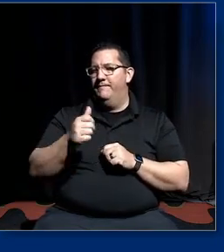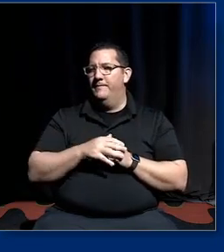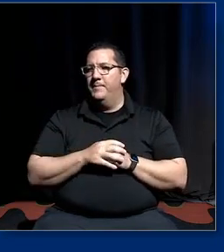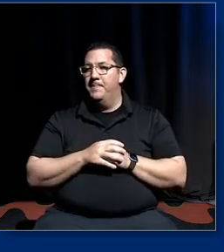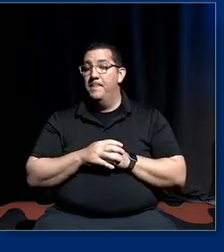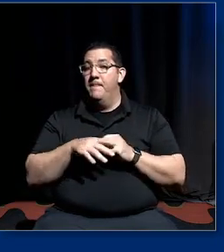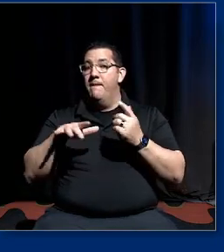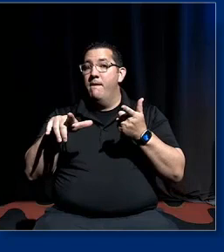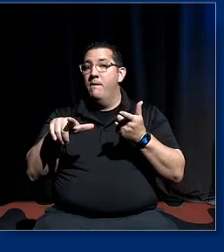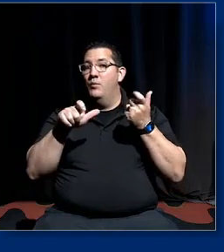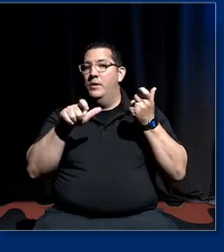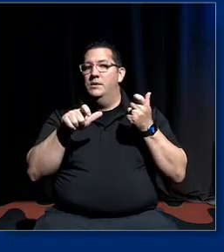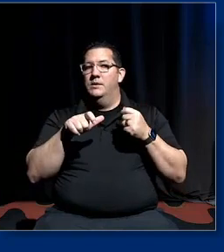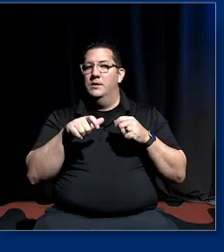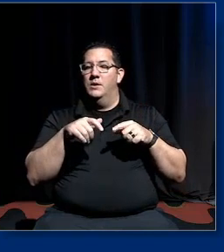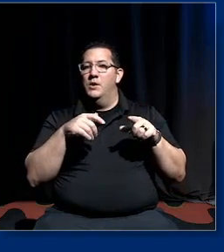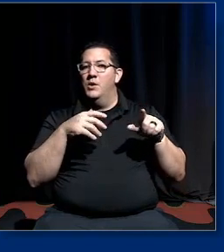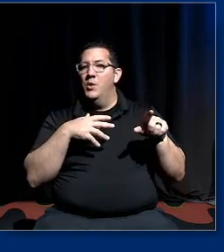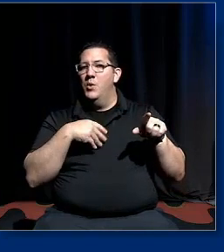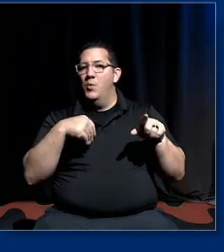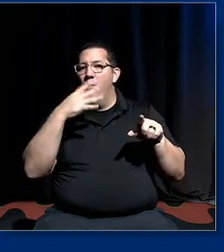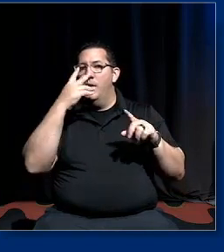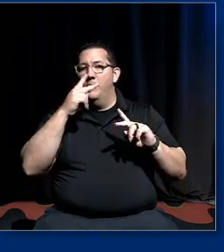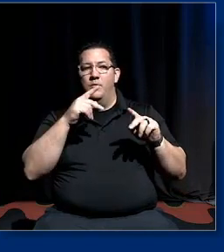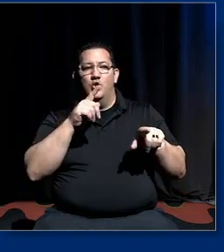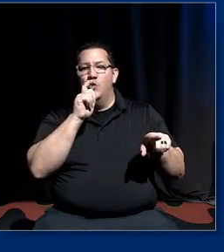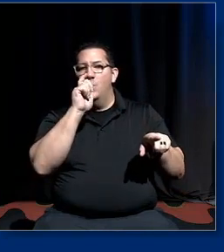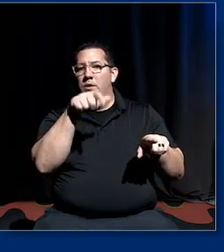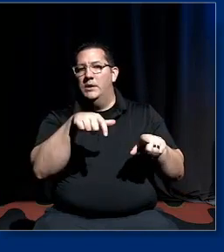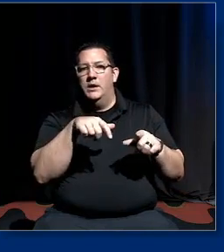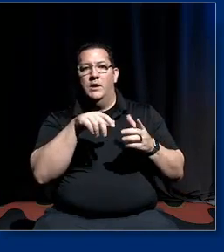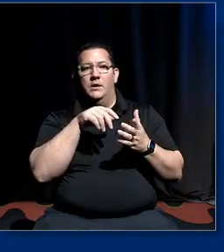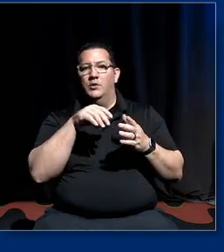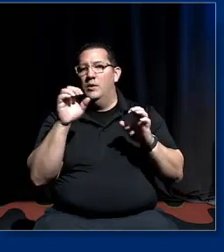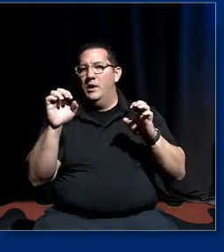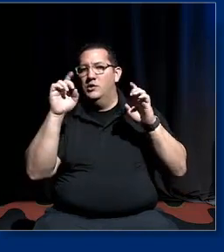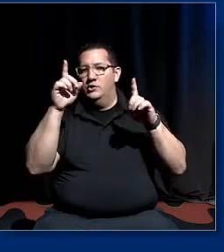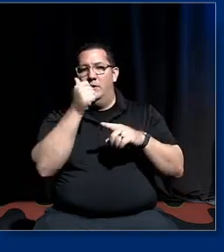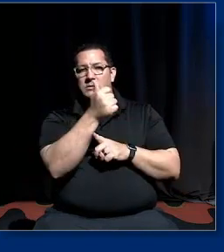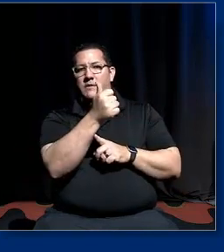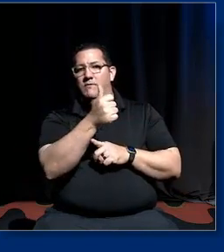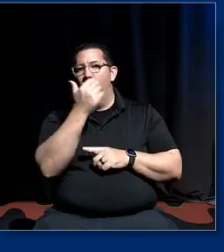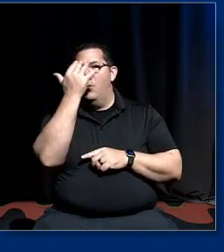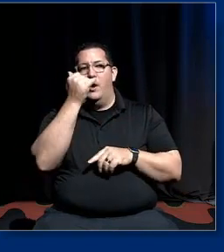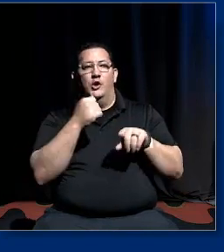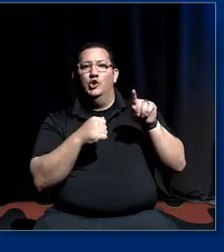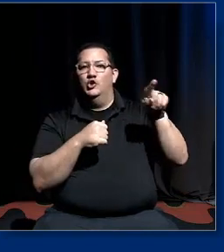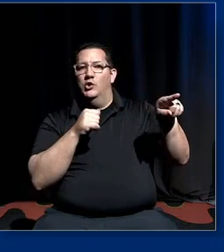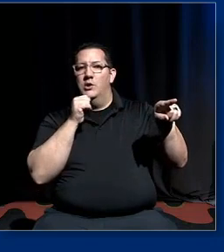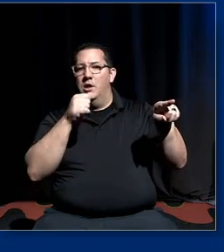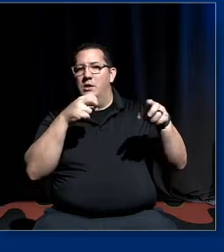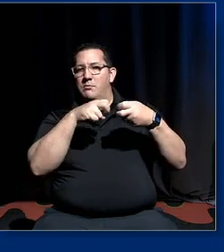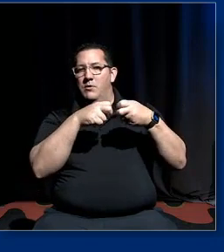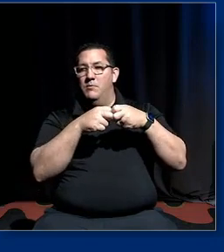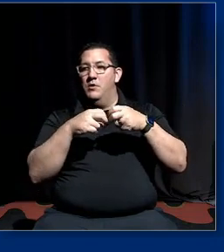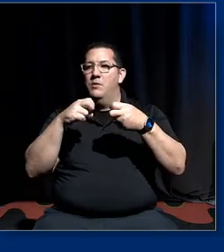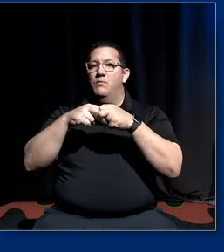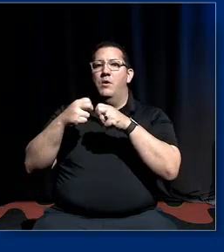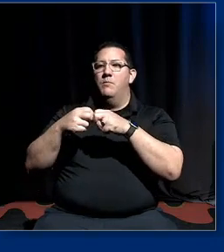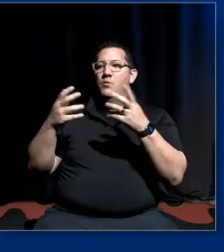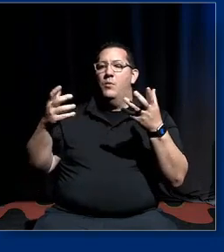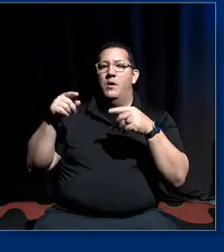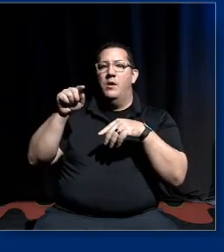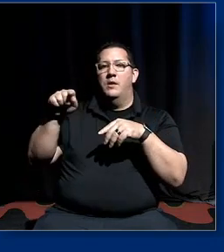quickly white folks were being told you don't need to educate yourselves because you're not the problem the problem is the people